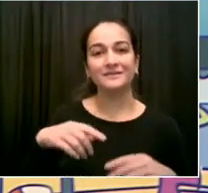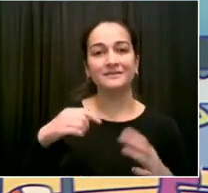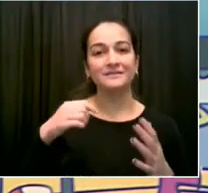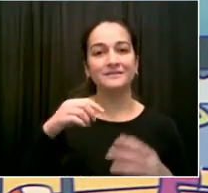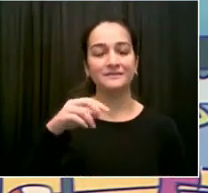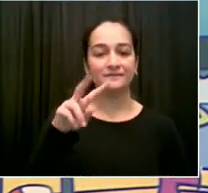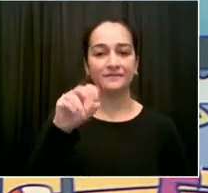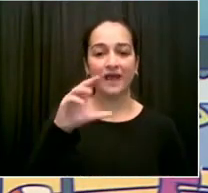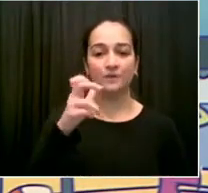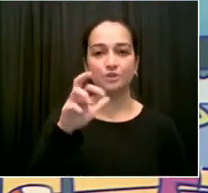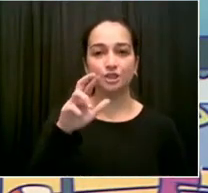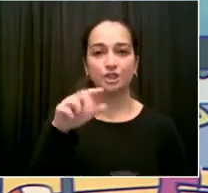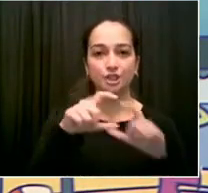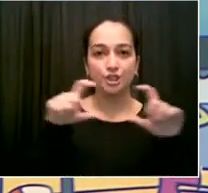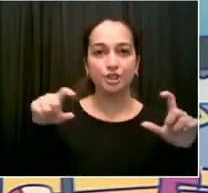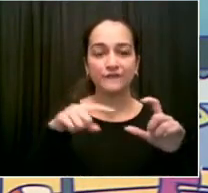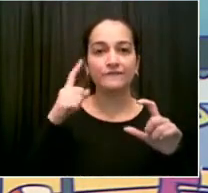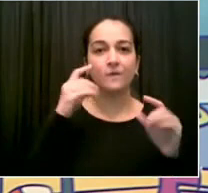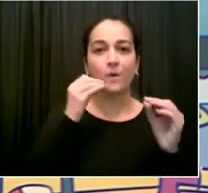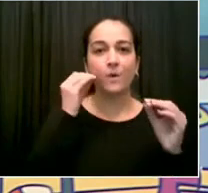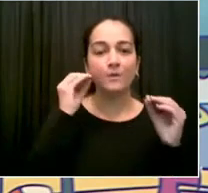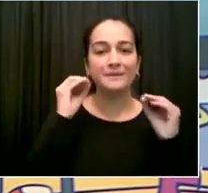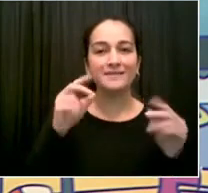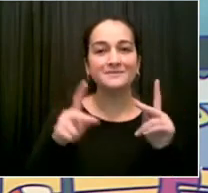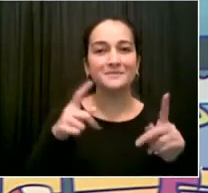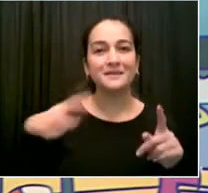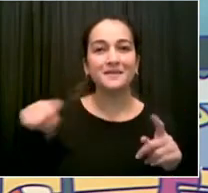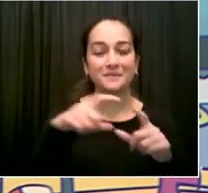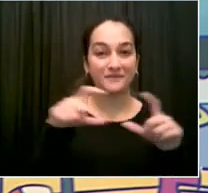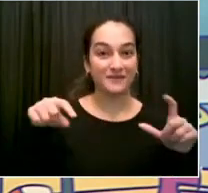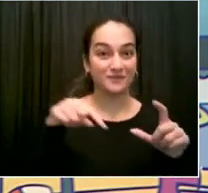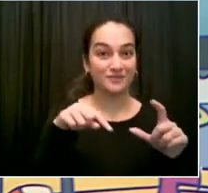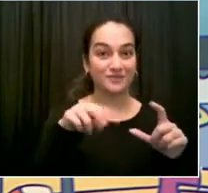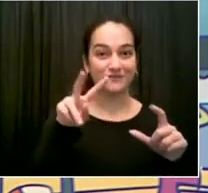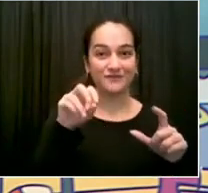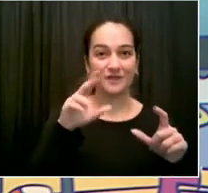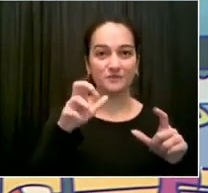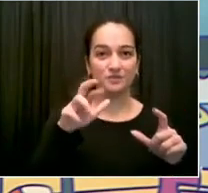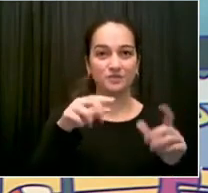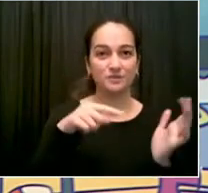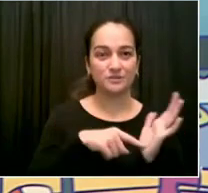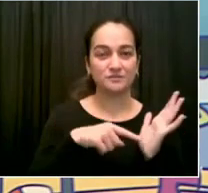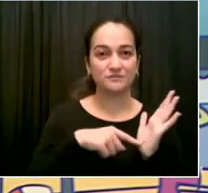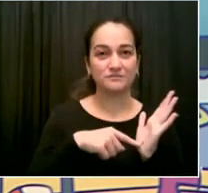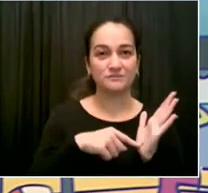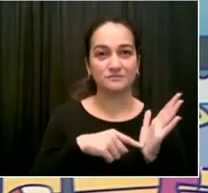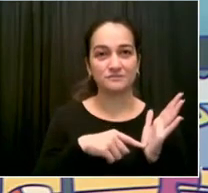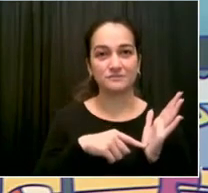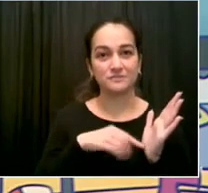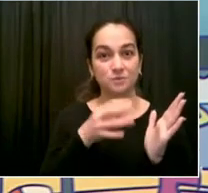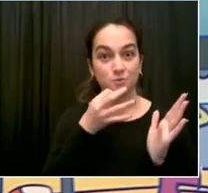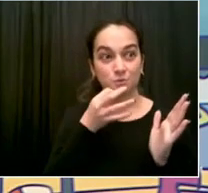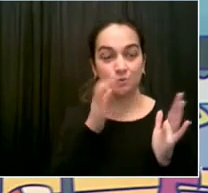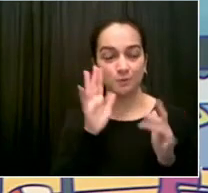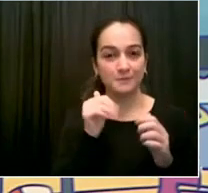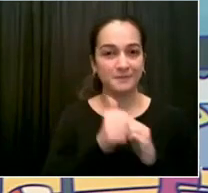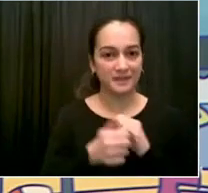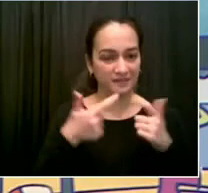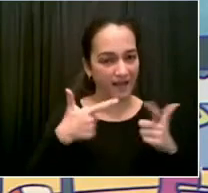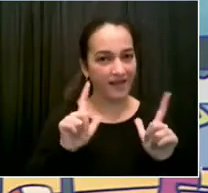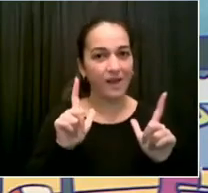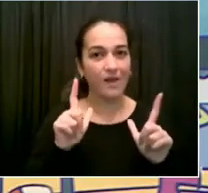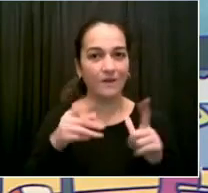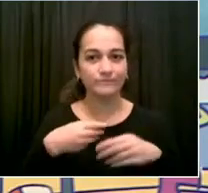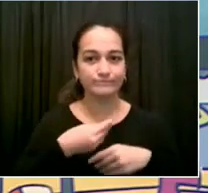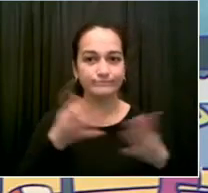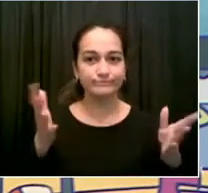You know, we had no idea what the outgoing governor was going to do with that. It's a really important piece of legislation. The